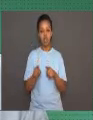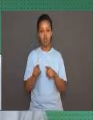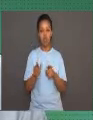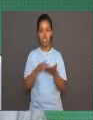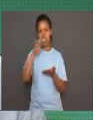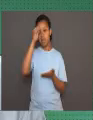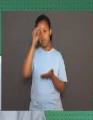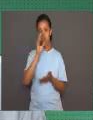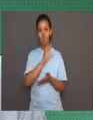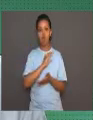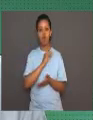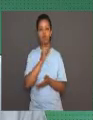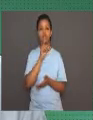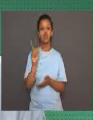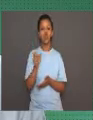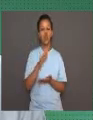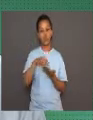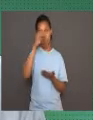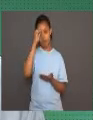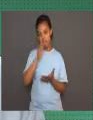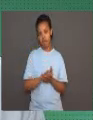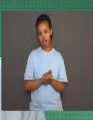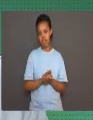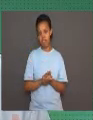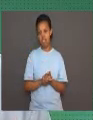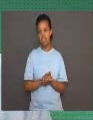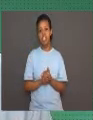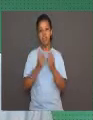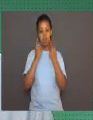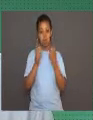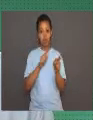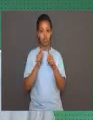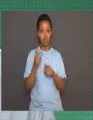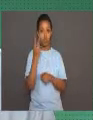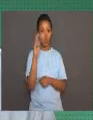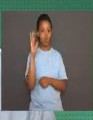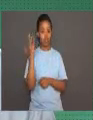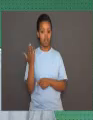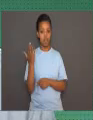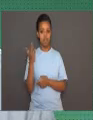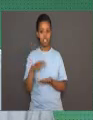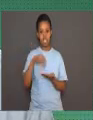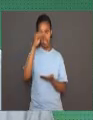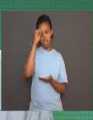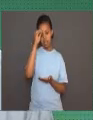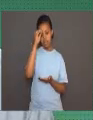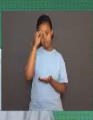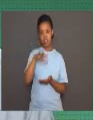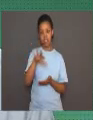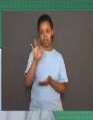behavior is. We will look at two types of learned behavior,